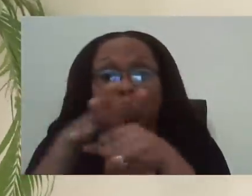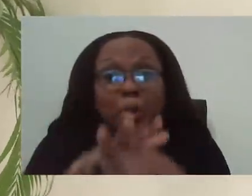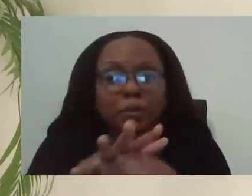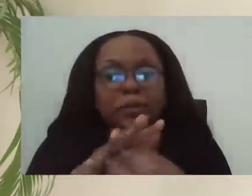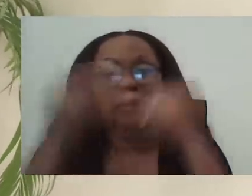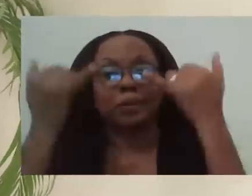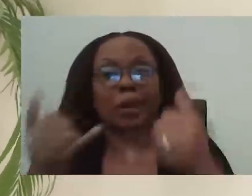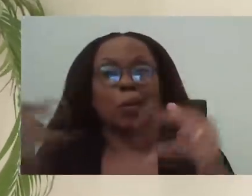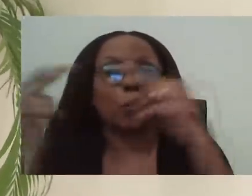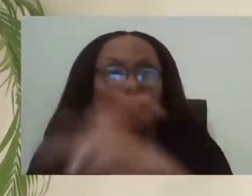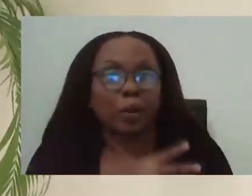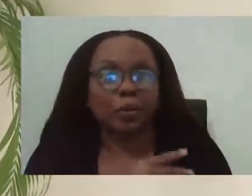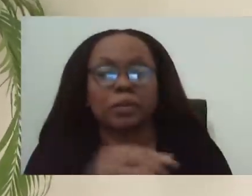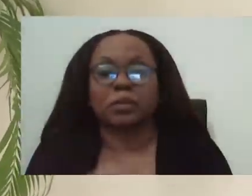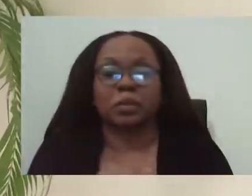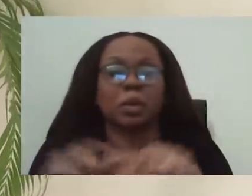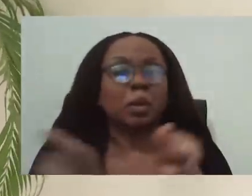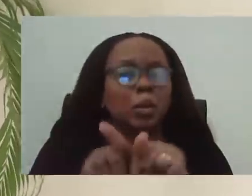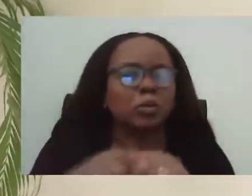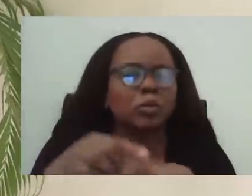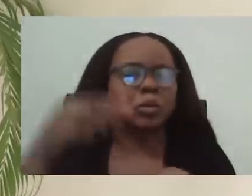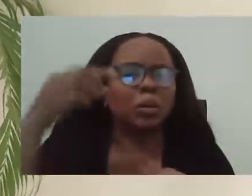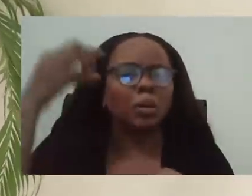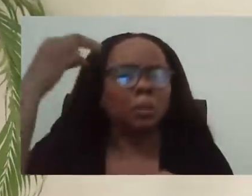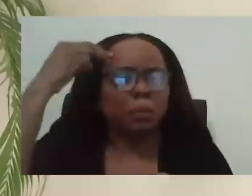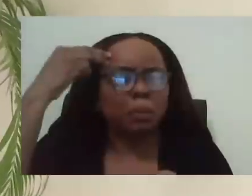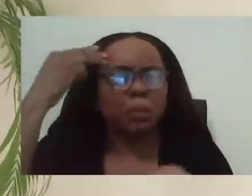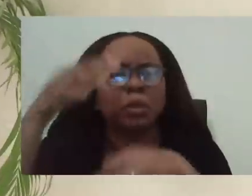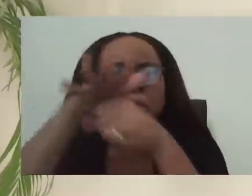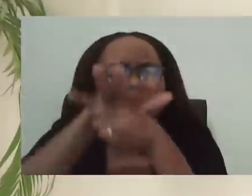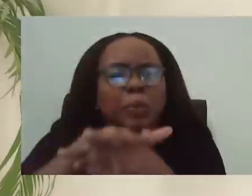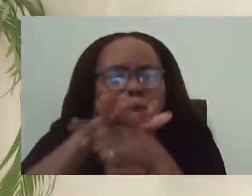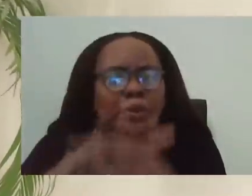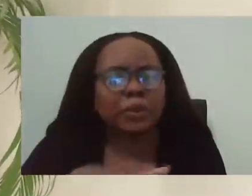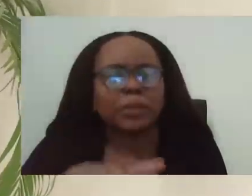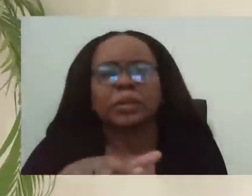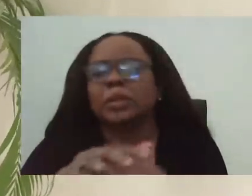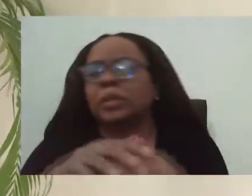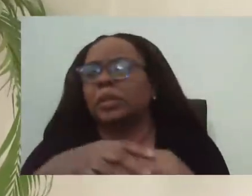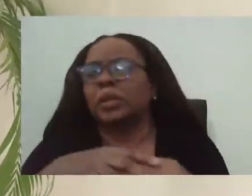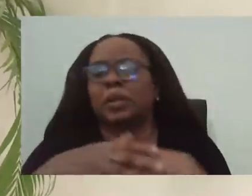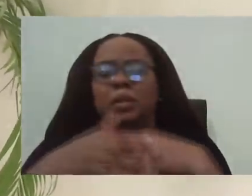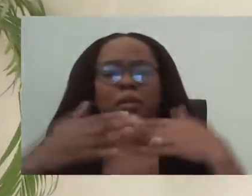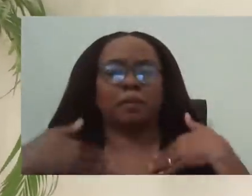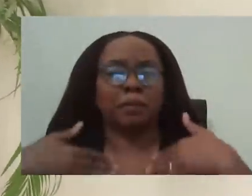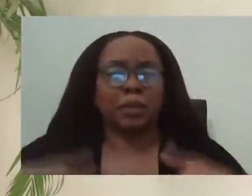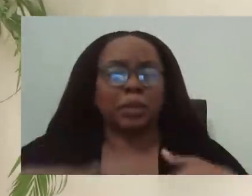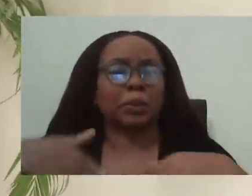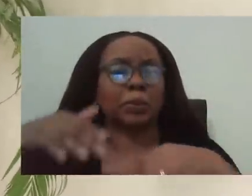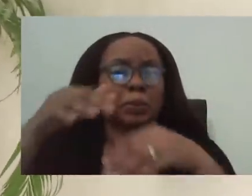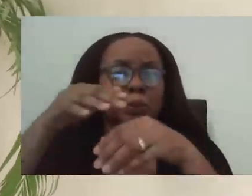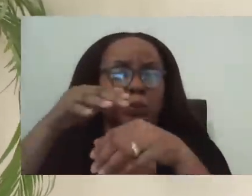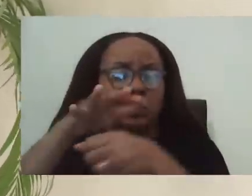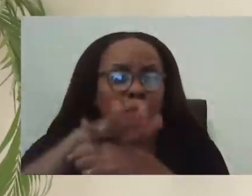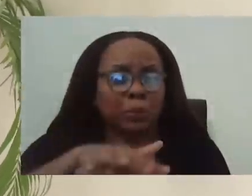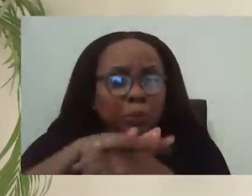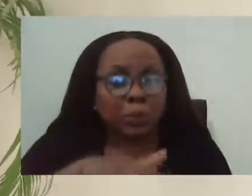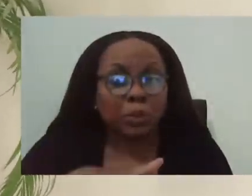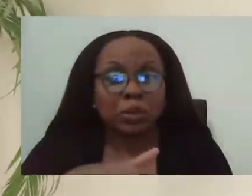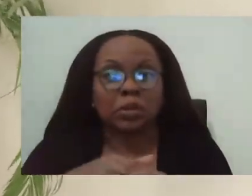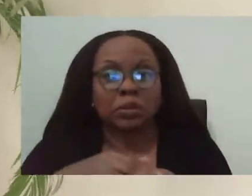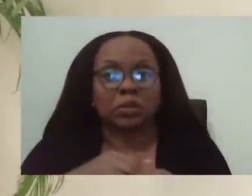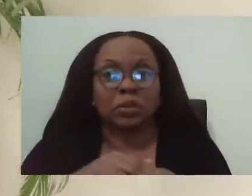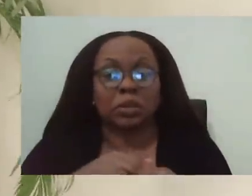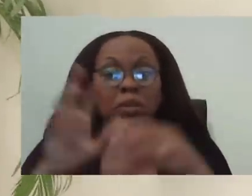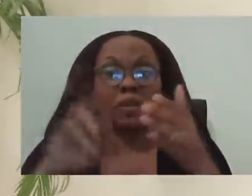stressors and psychological stressors that mean that the lifestyle issues that lead to non-communicable